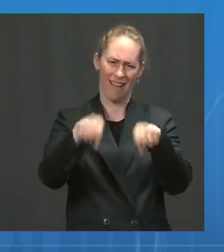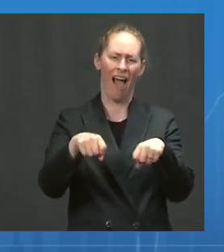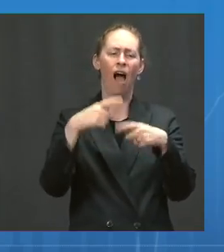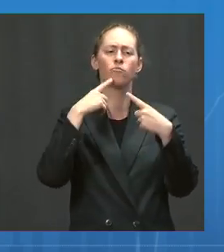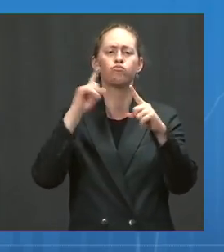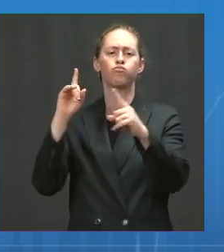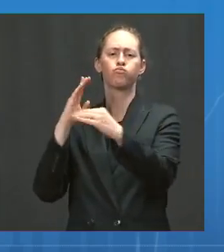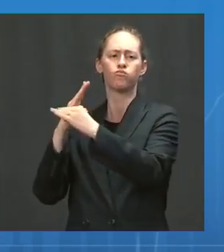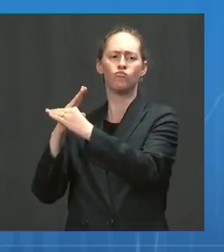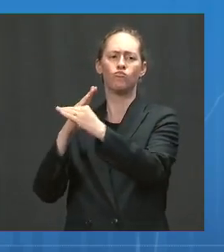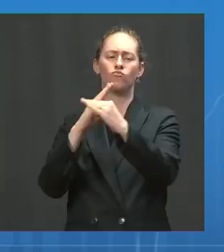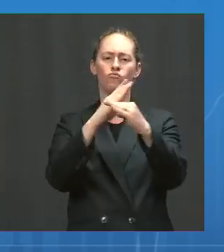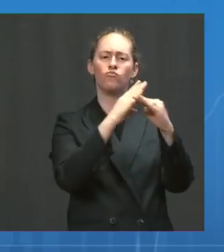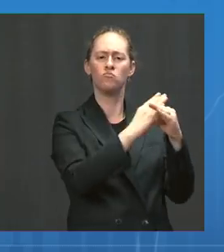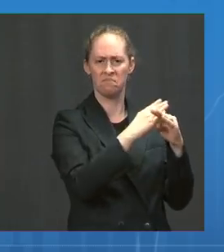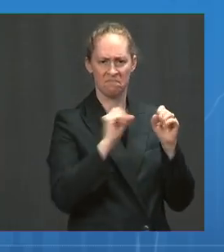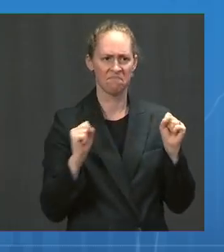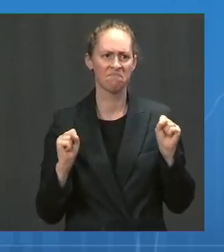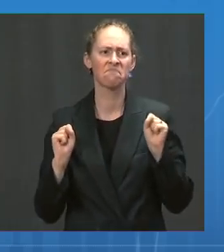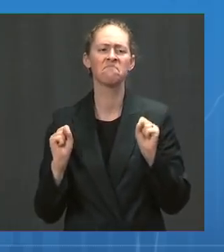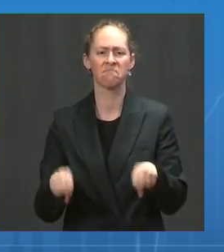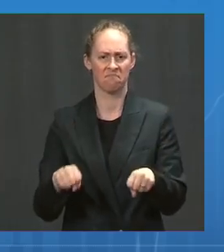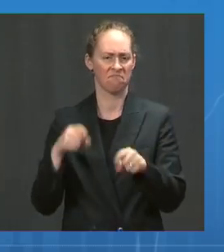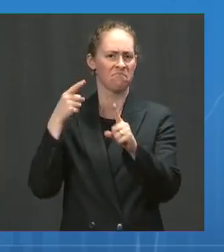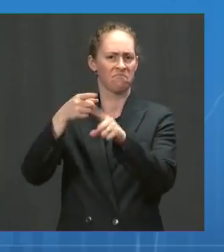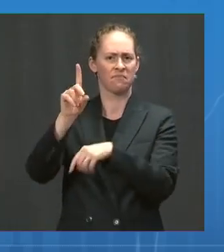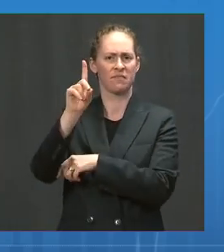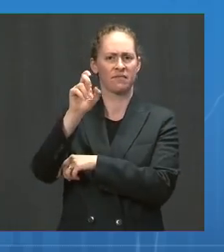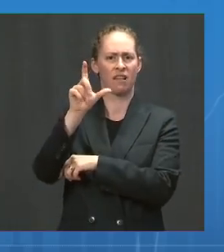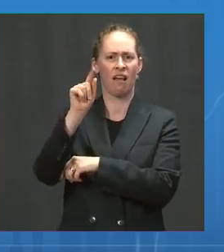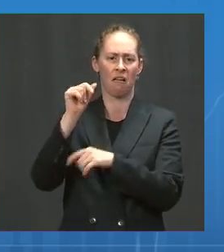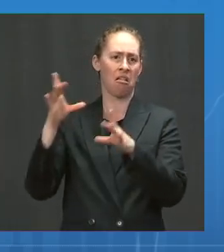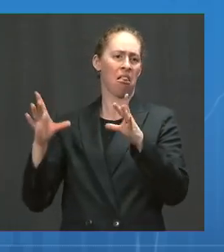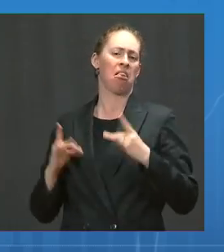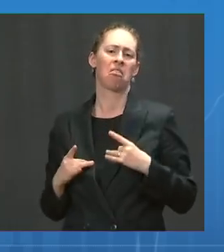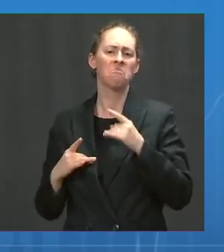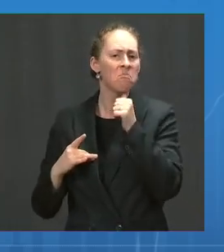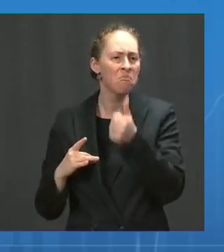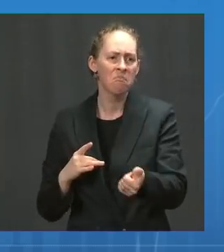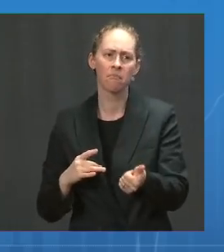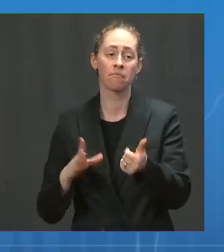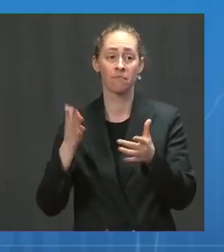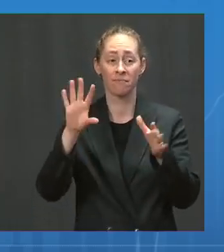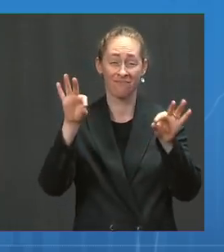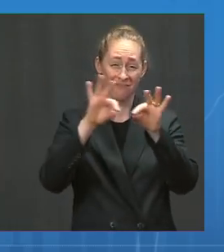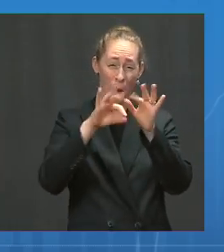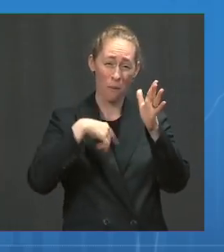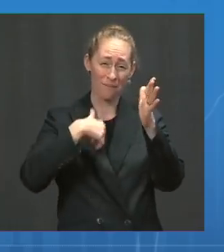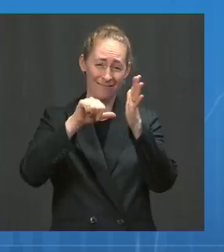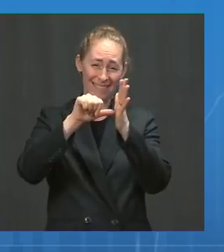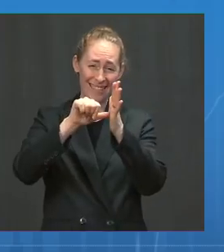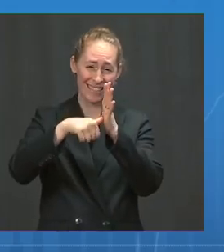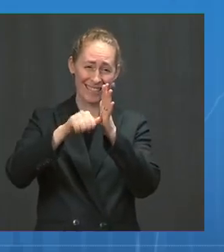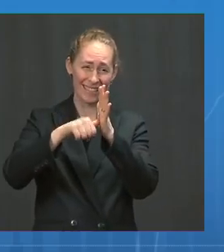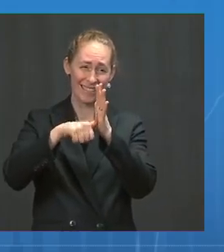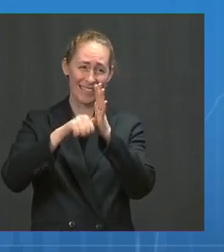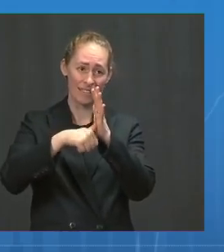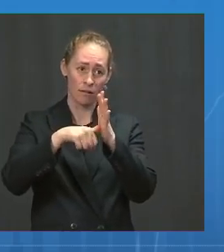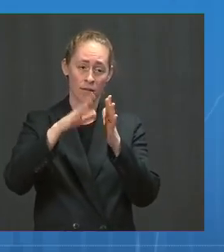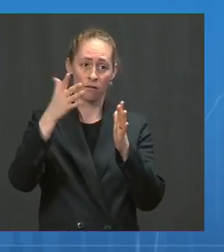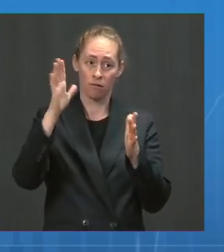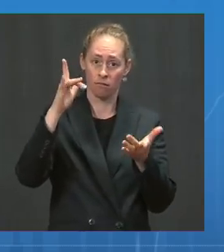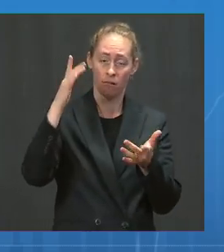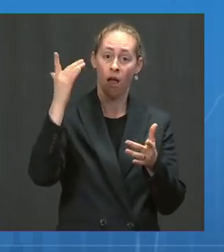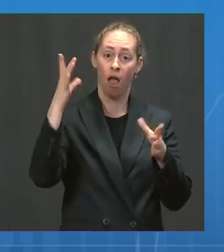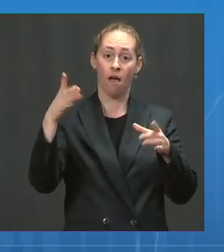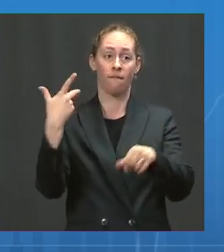vaccines against the Delta variant, particularly and importantly, against hospitalization. Next